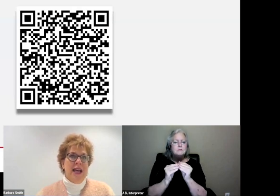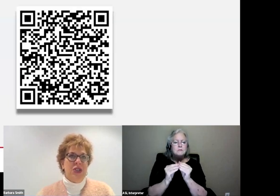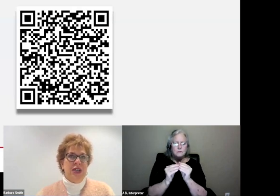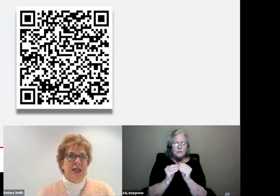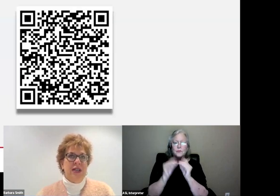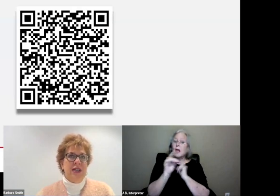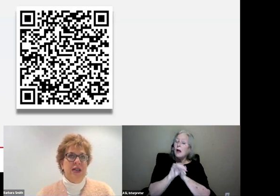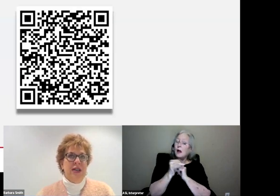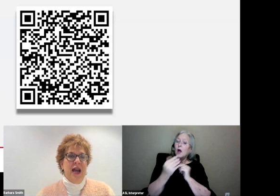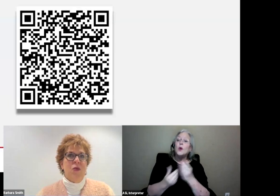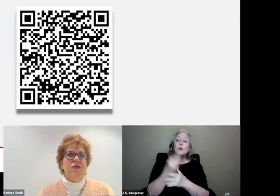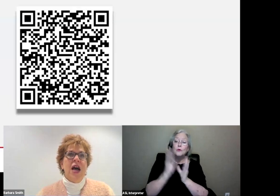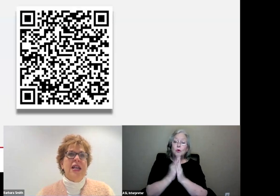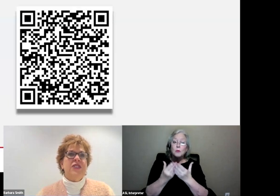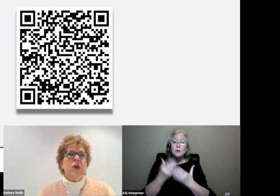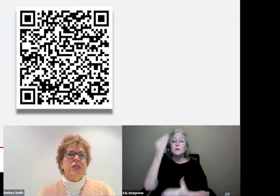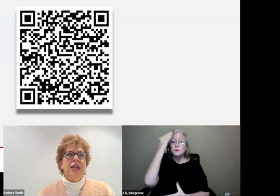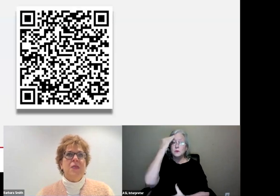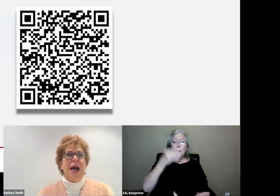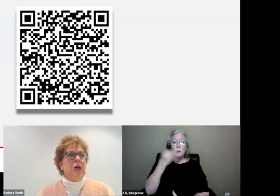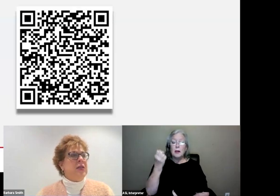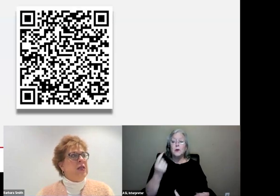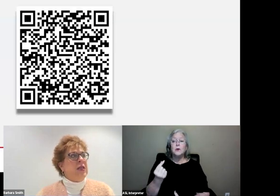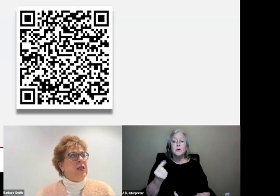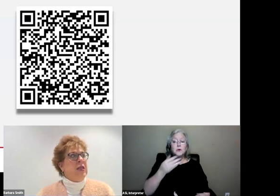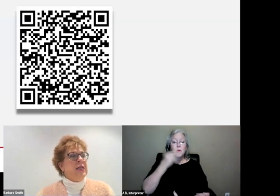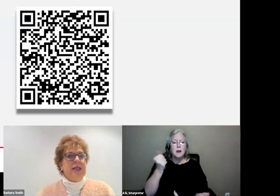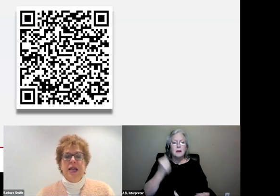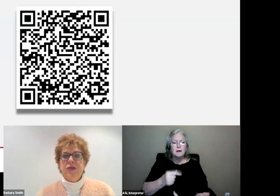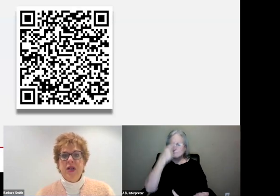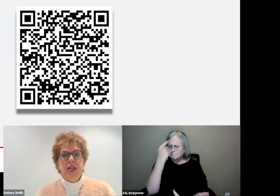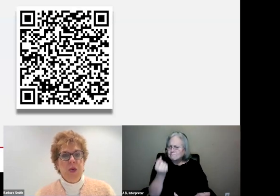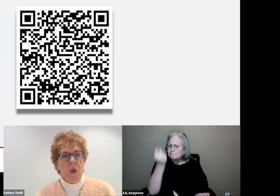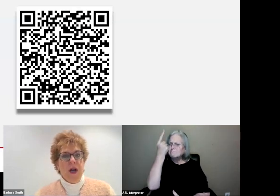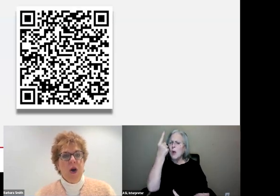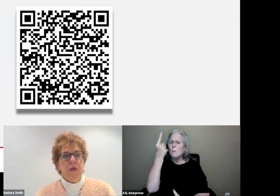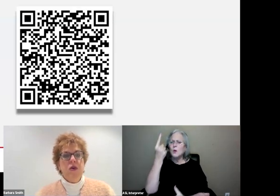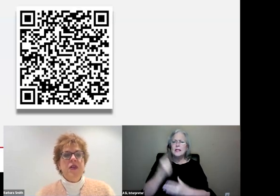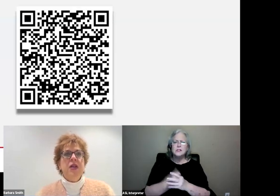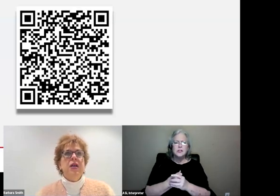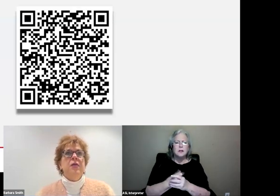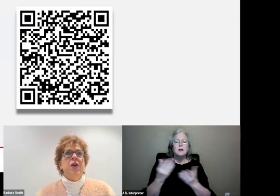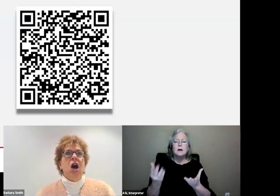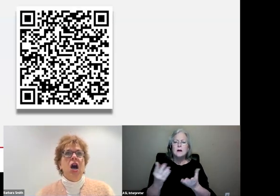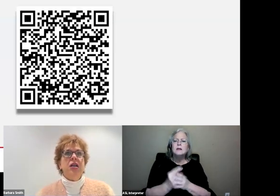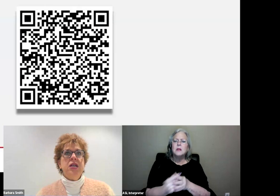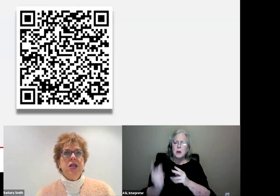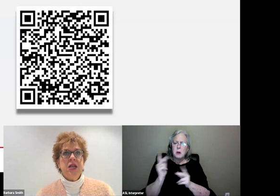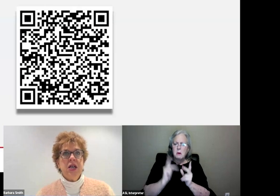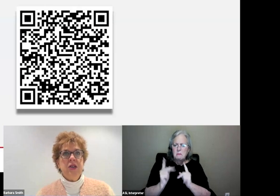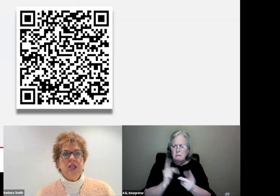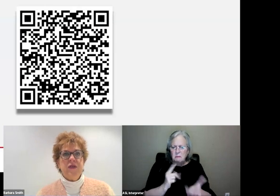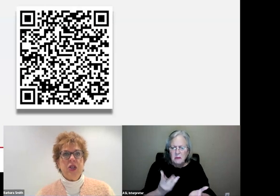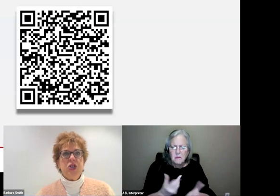Comprehension. And we're finding, as folks think about Science of Reading 2.0, or moving beyond